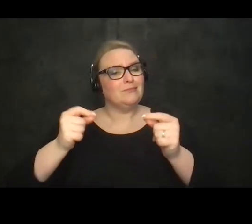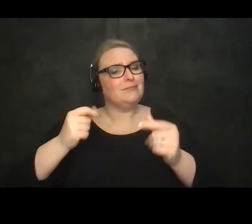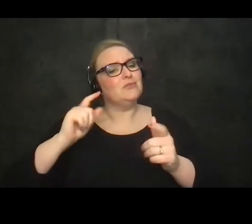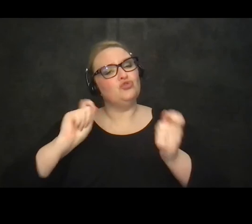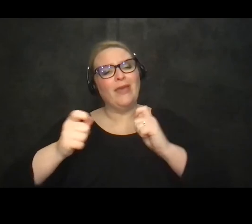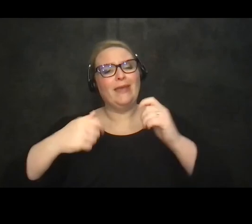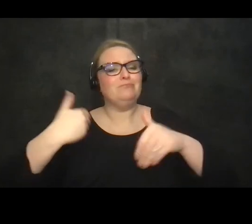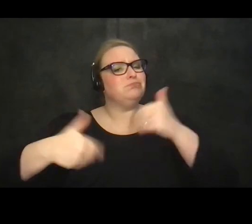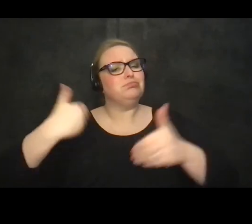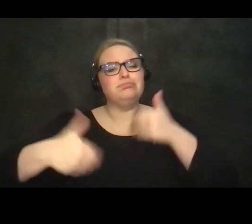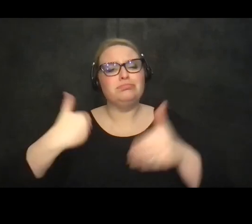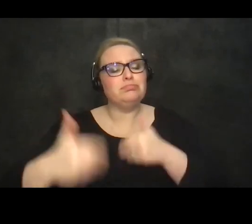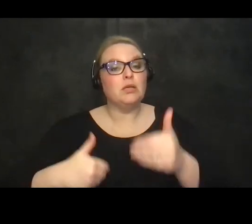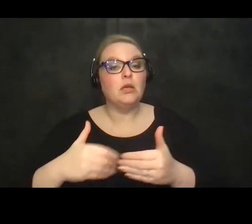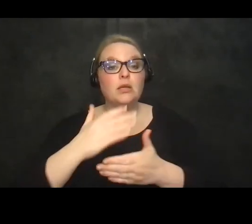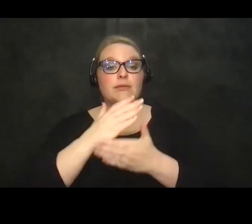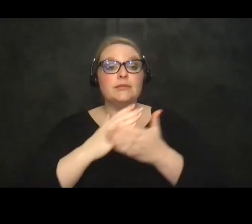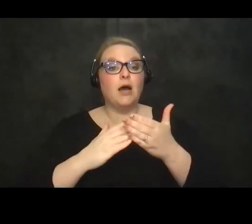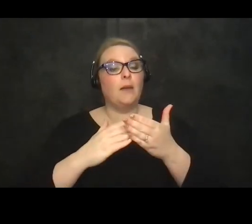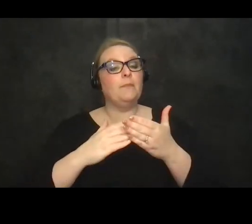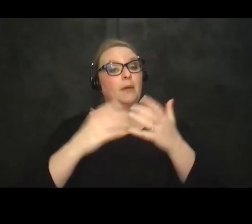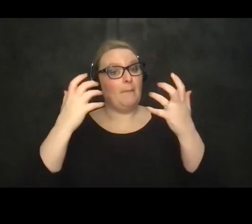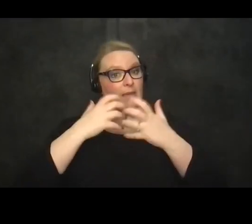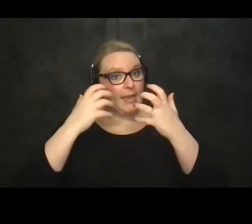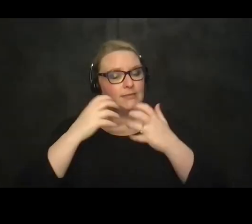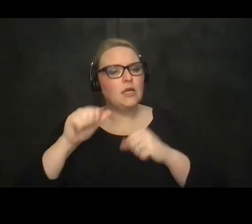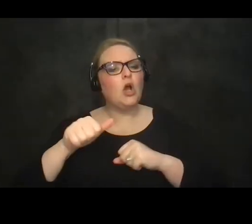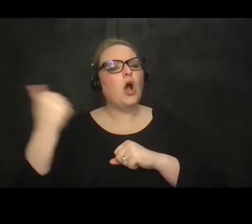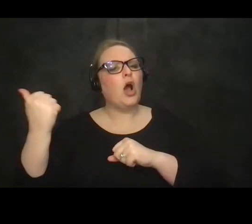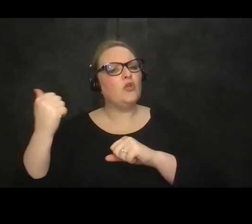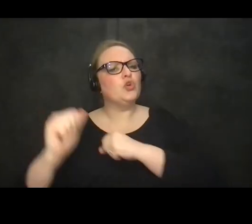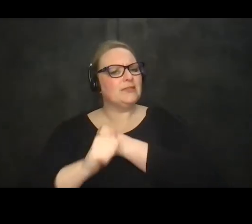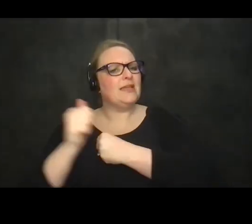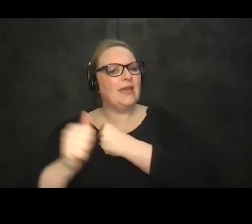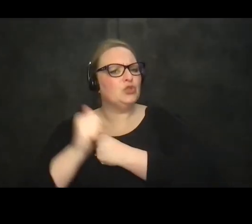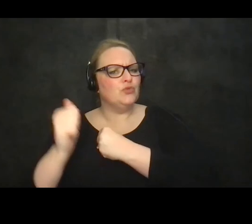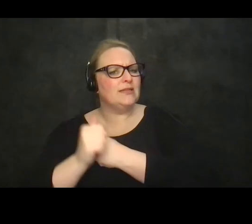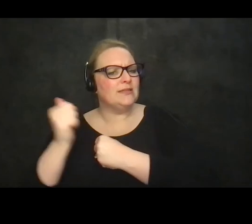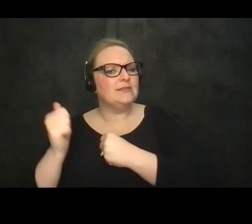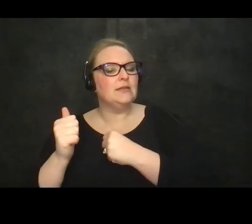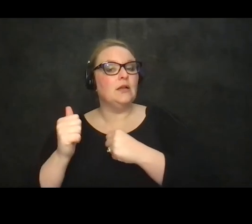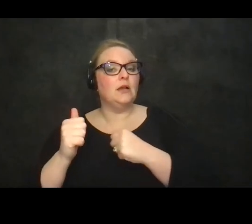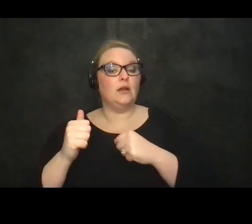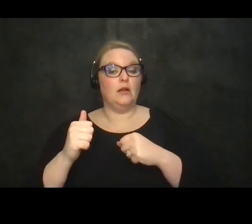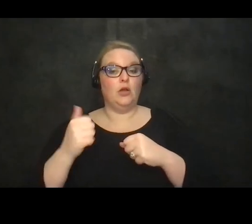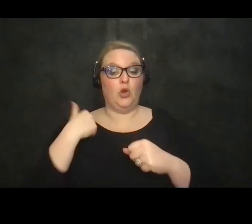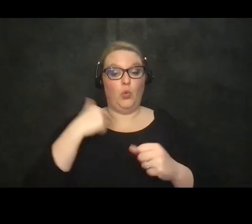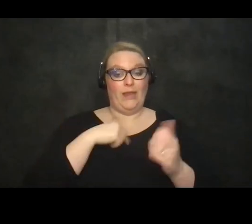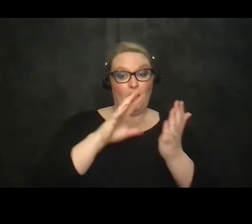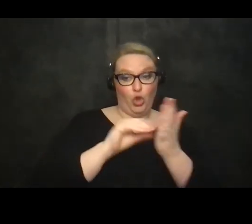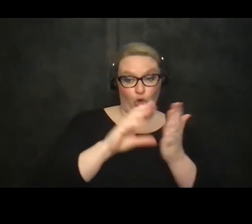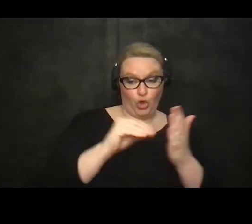on and some of it's just tremendous another bit is very dangerous because at the same time that we learn new